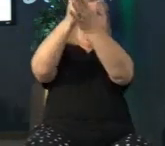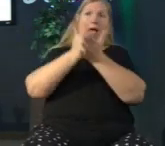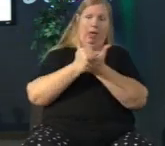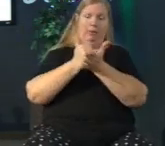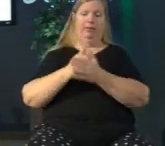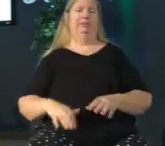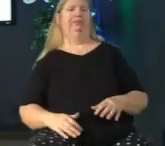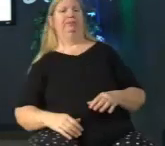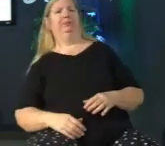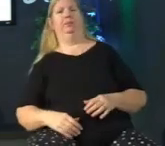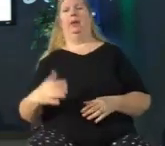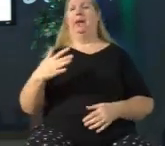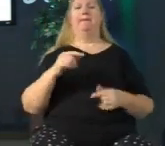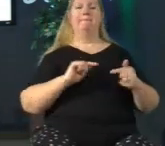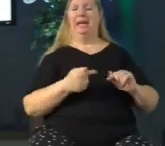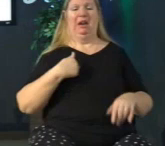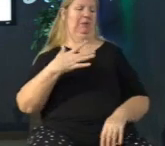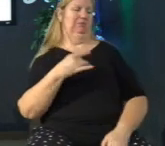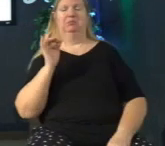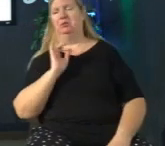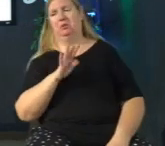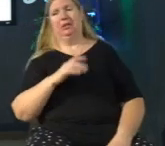I don't like pain any more than the next person